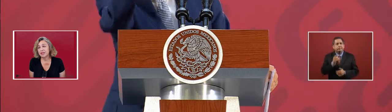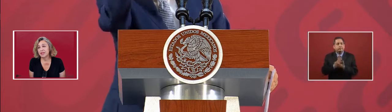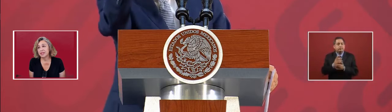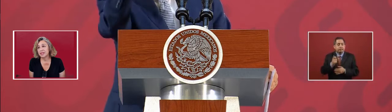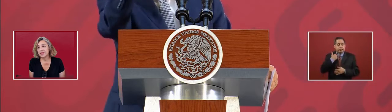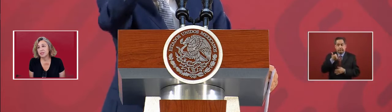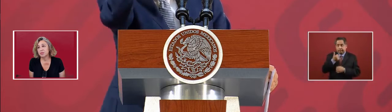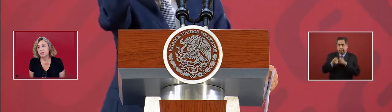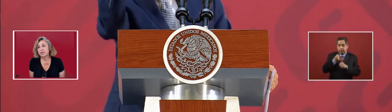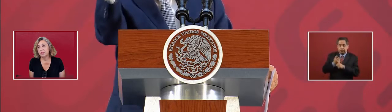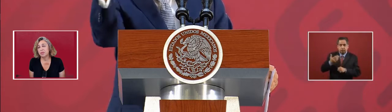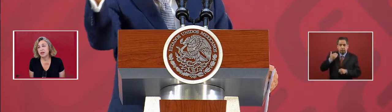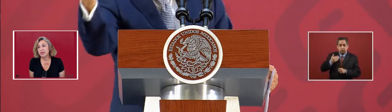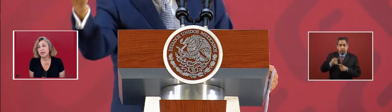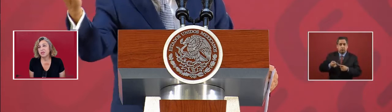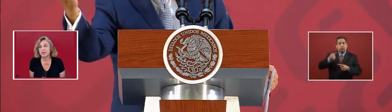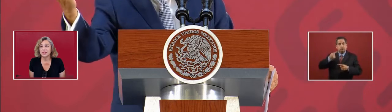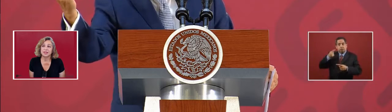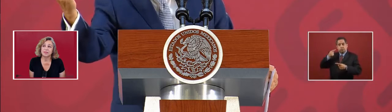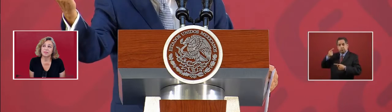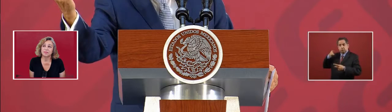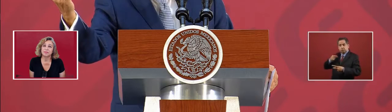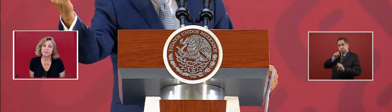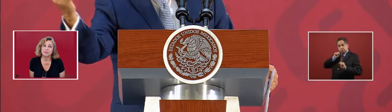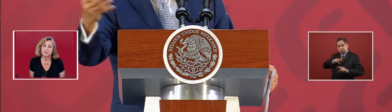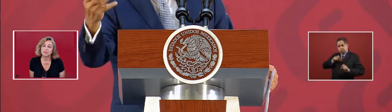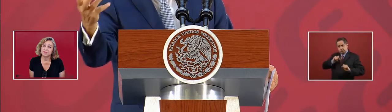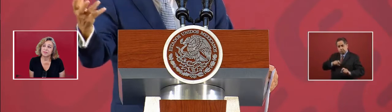Not only the six years before, but all the other ones.